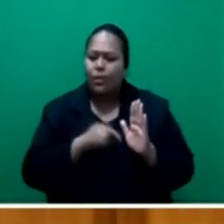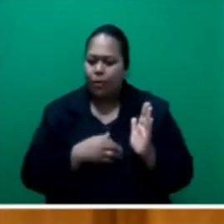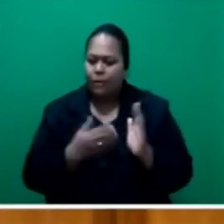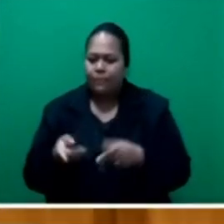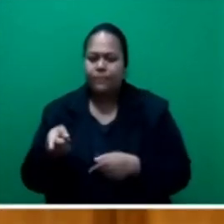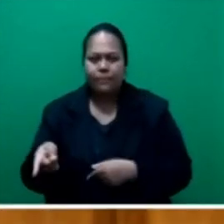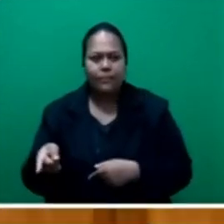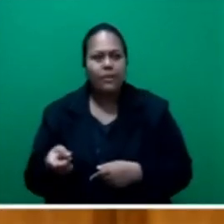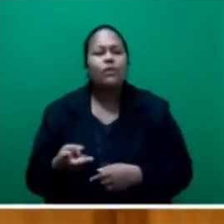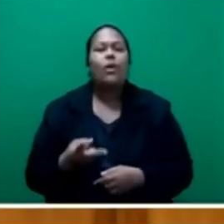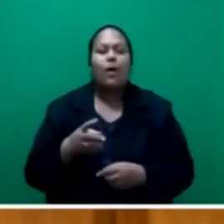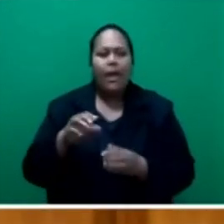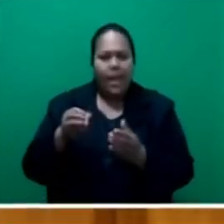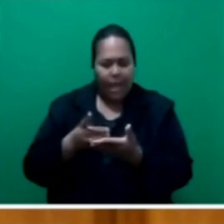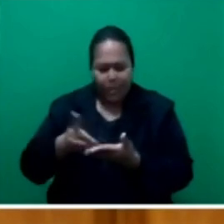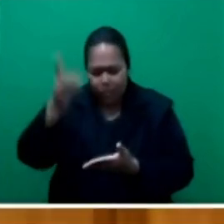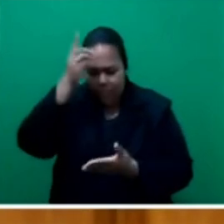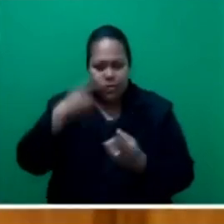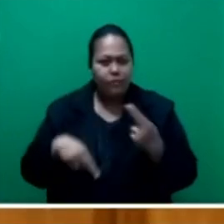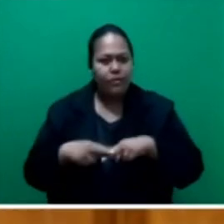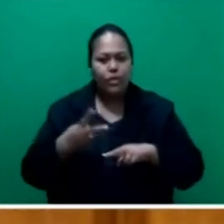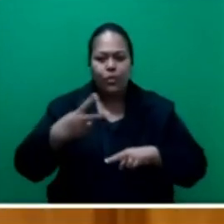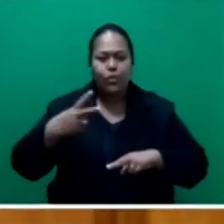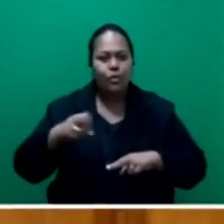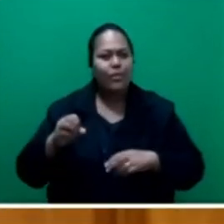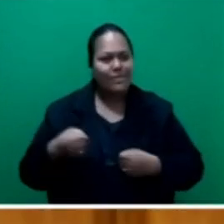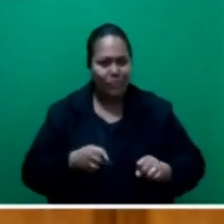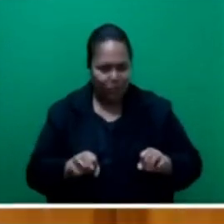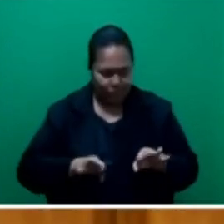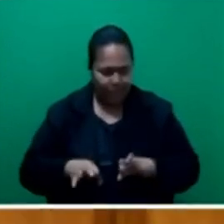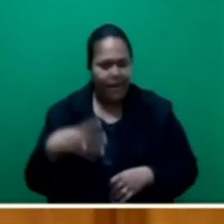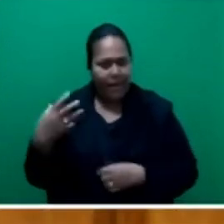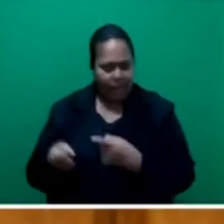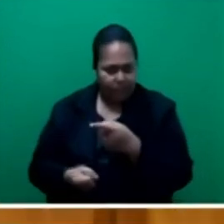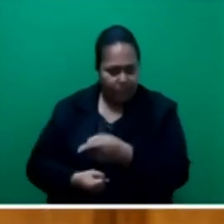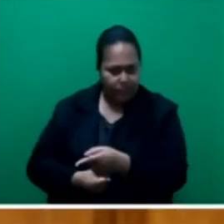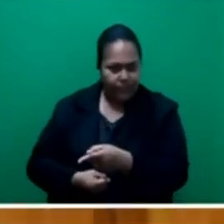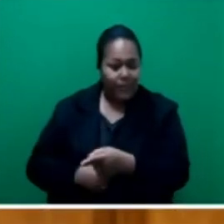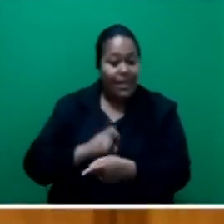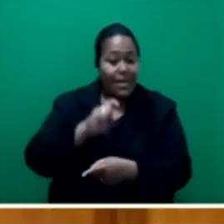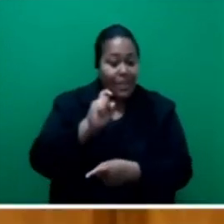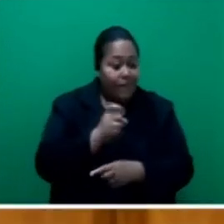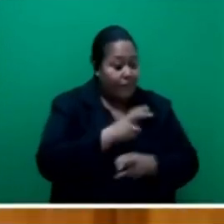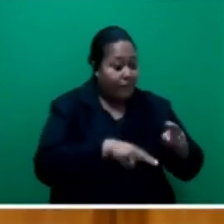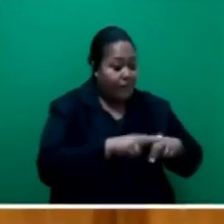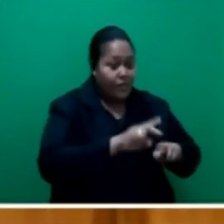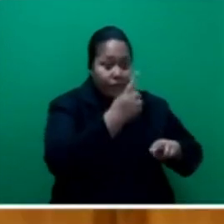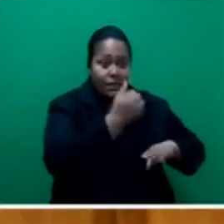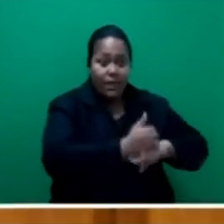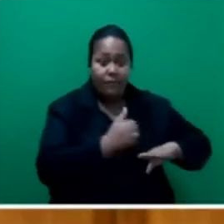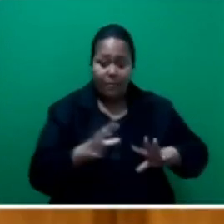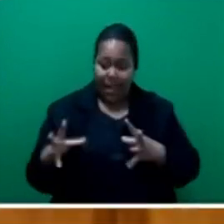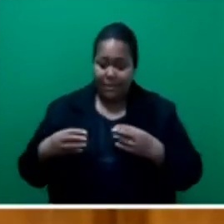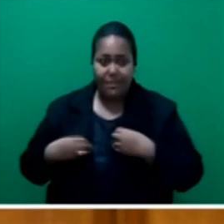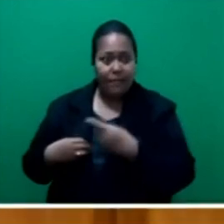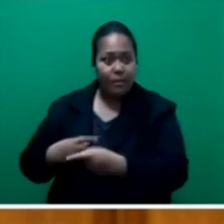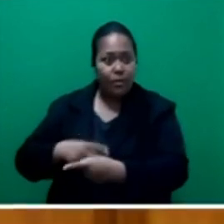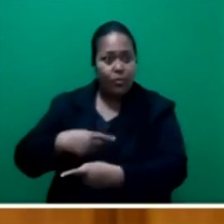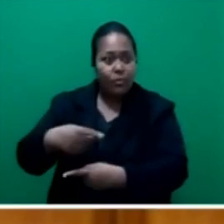2020 strategic plan. Had the Fiji First government continued with it with this very